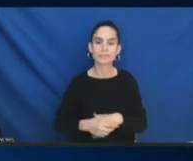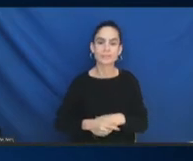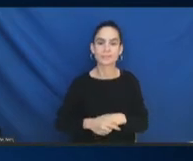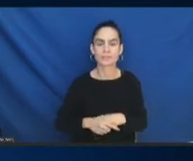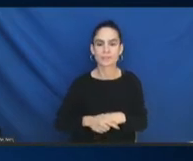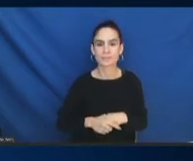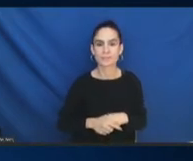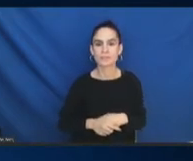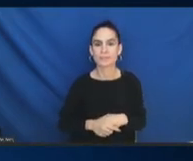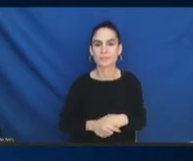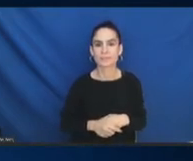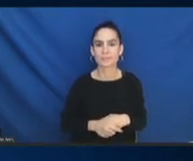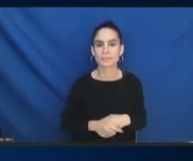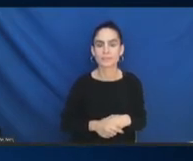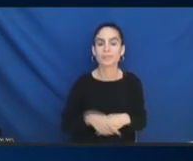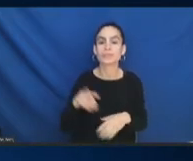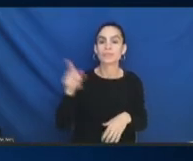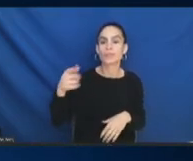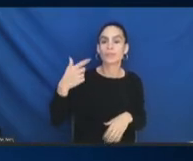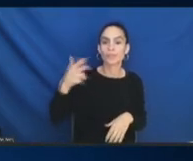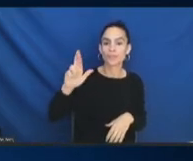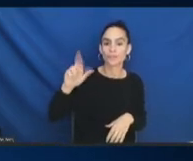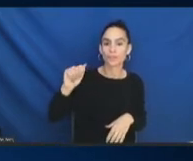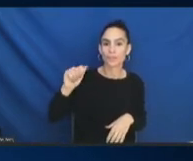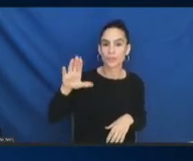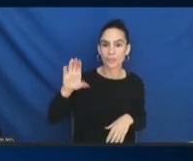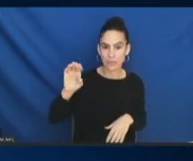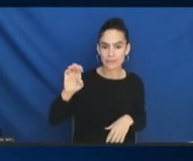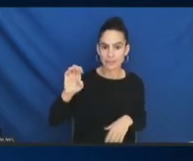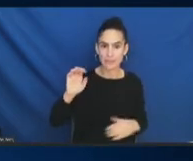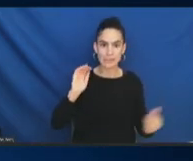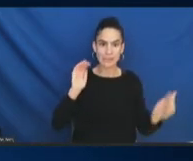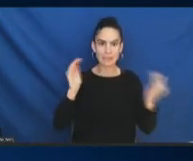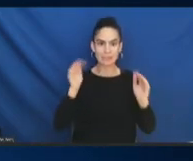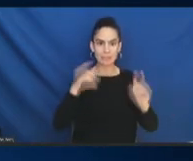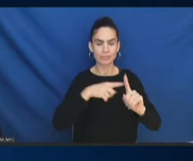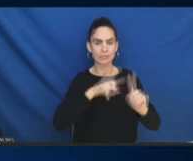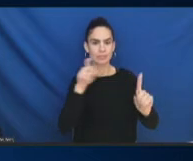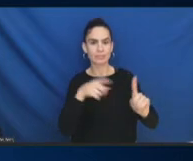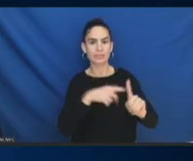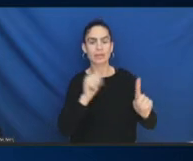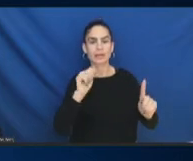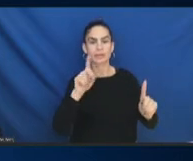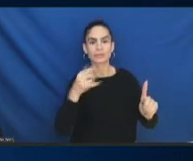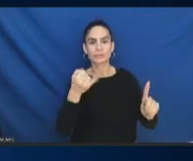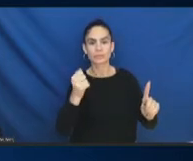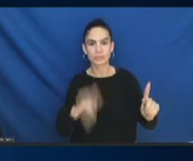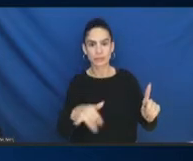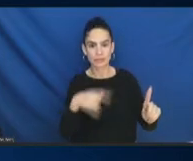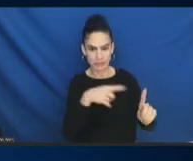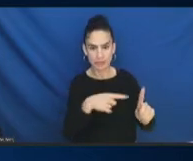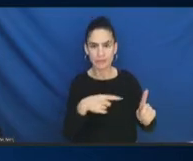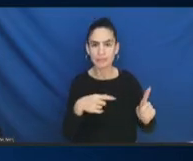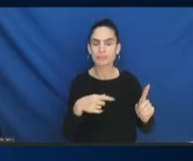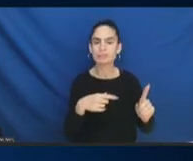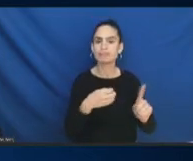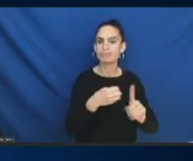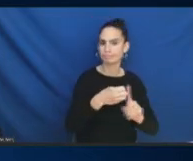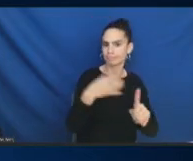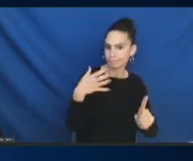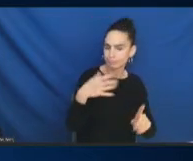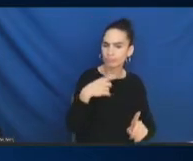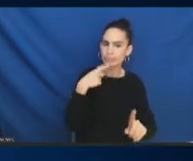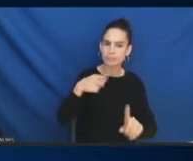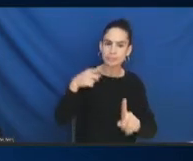Yeah. Just a similar question to Ajay, just building on that, specifically whether data collection is